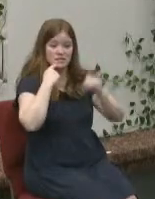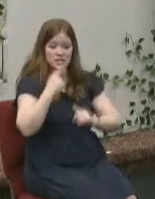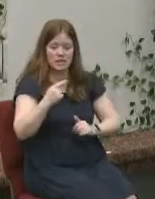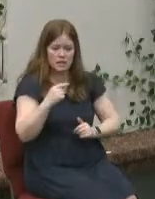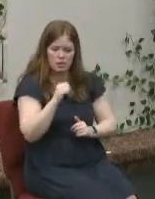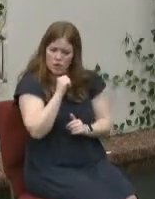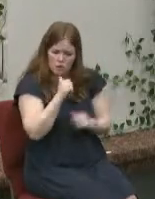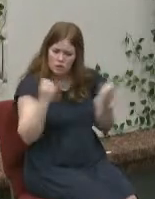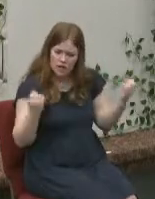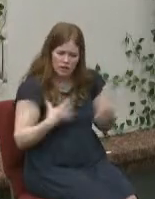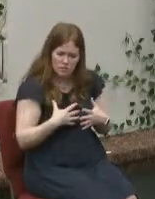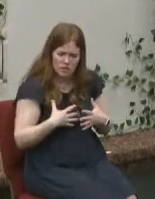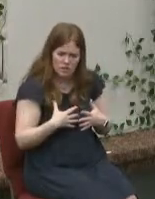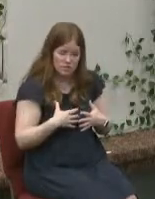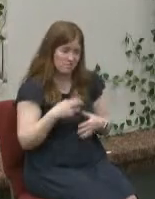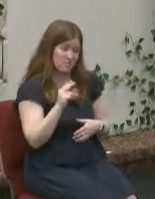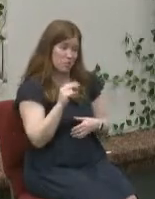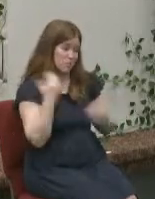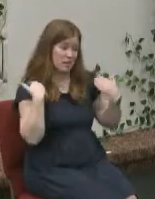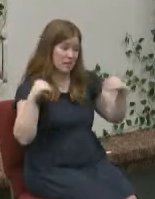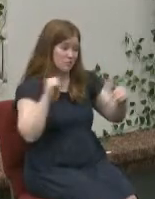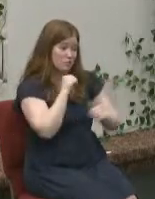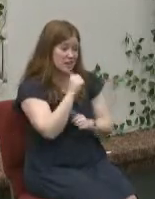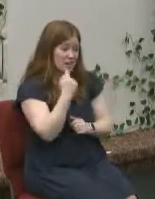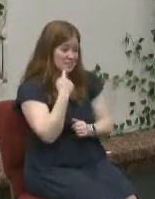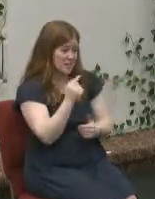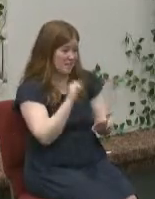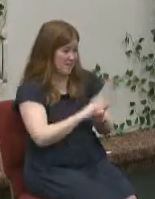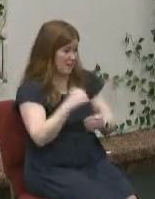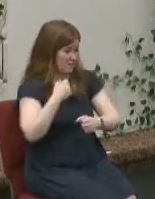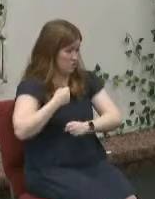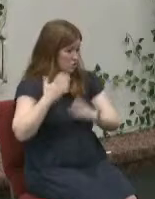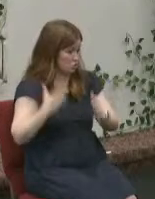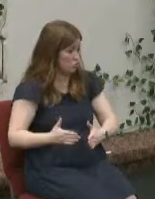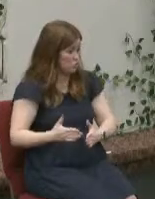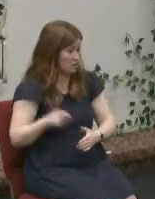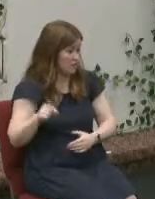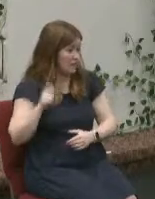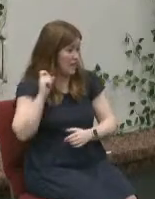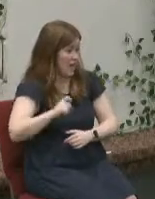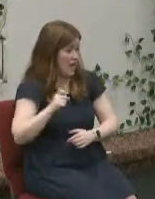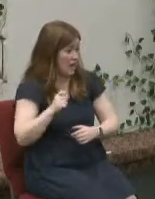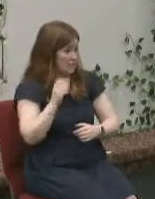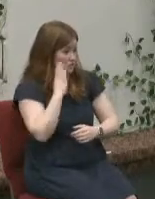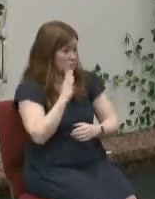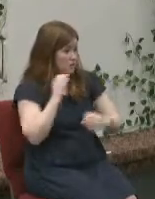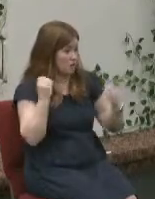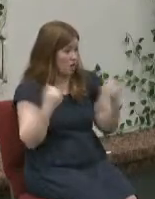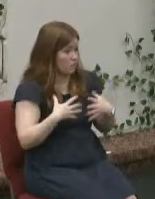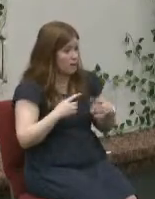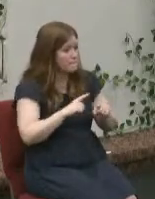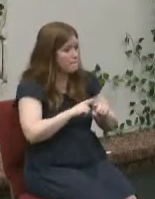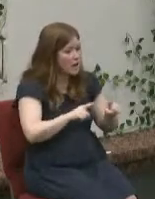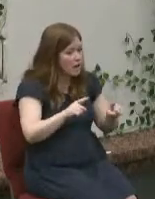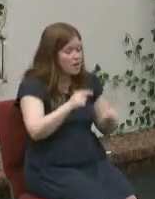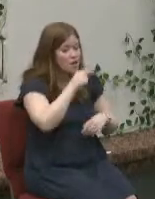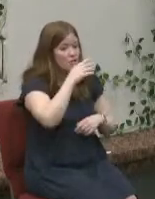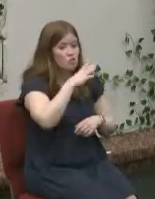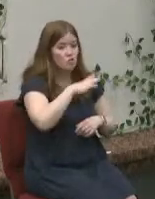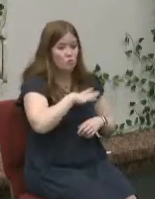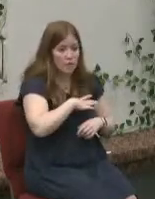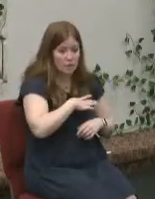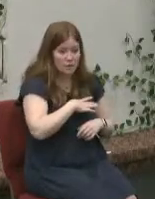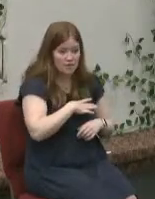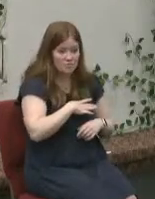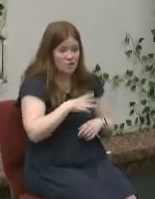that they didn't have to be afraid see they had to be afraid but unlike them the women see the angel says you don't have to be